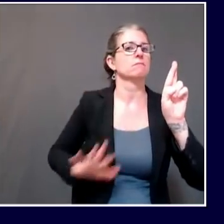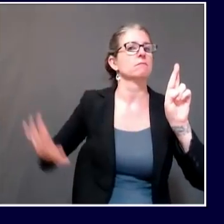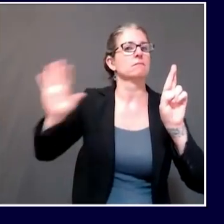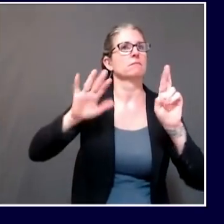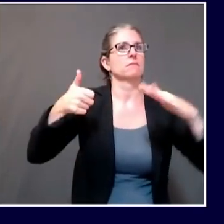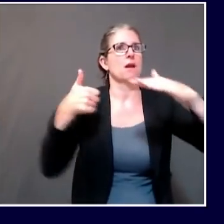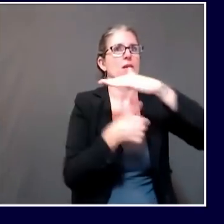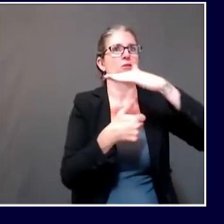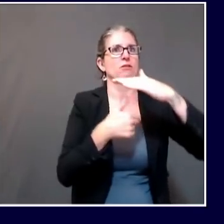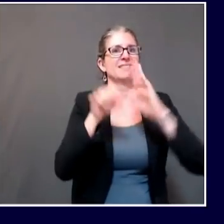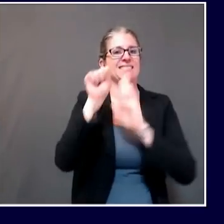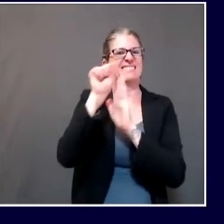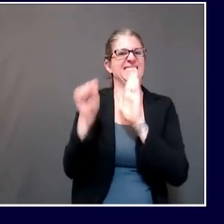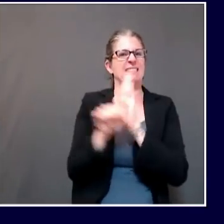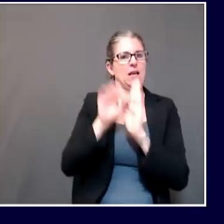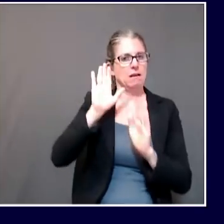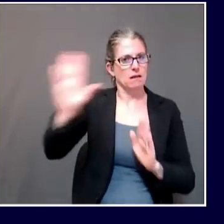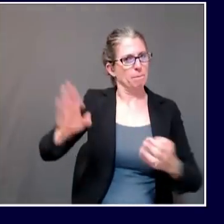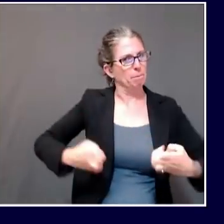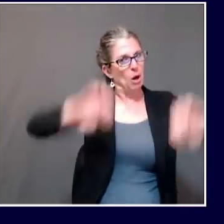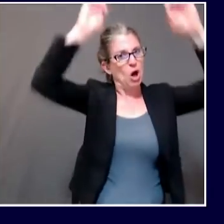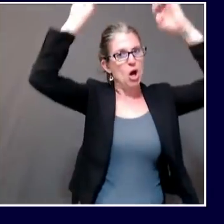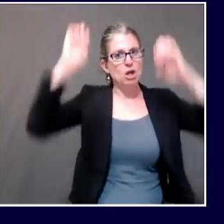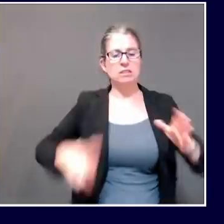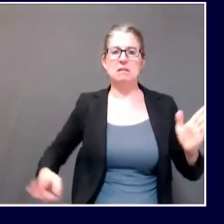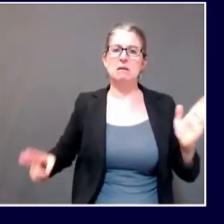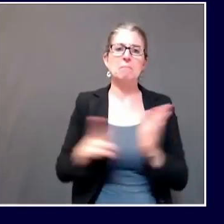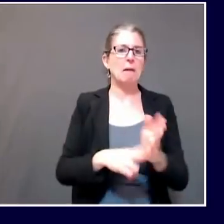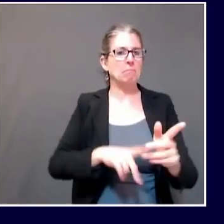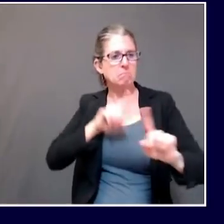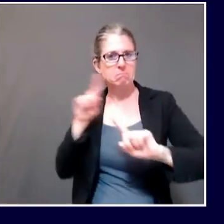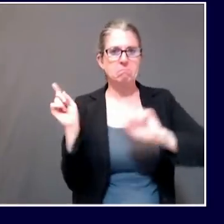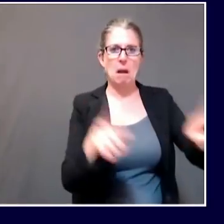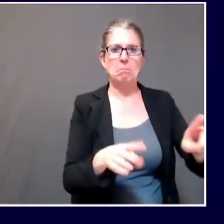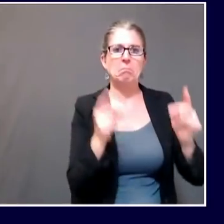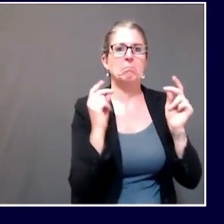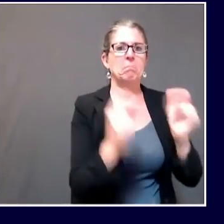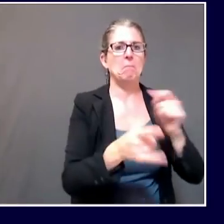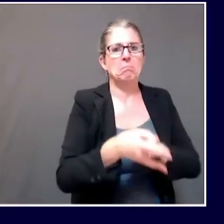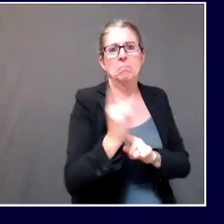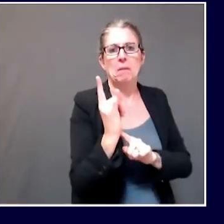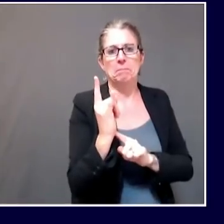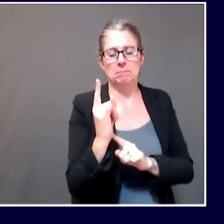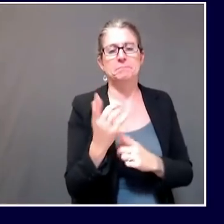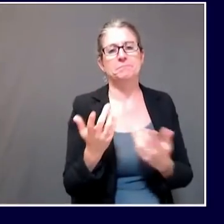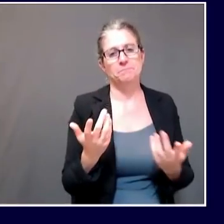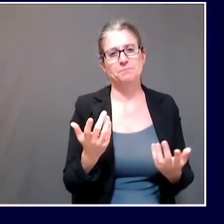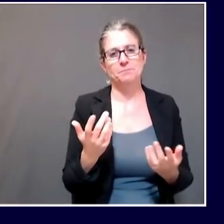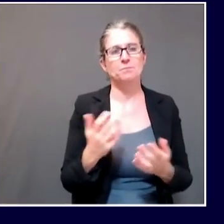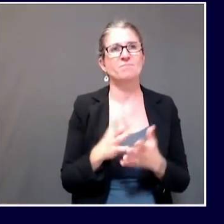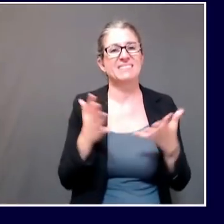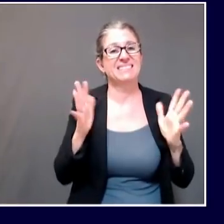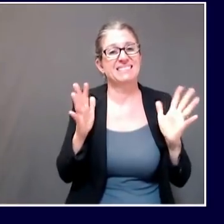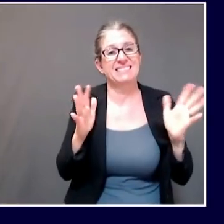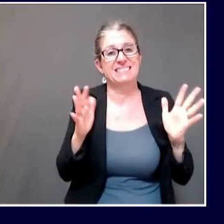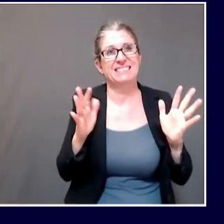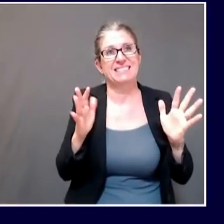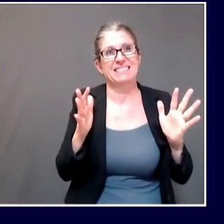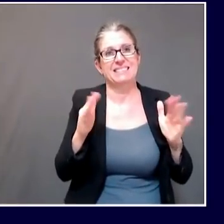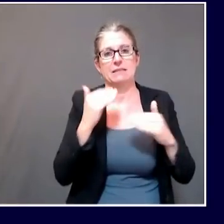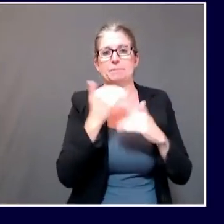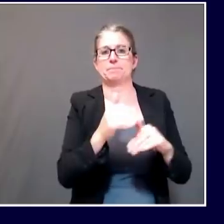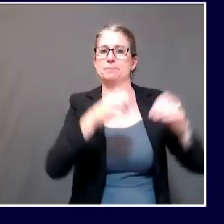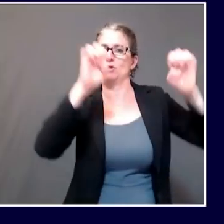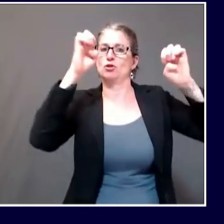to happen and should it proceed, there's harm that happens. It's not necessarily a retrospective penalty that we have in different